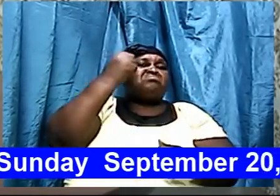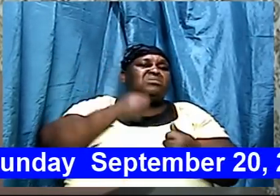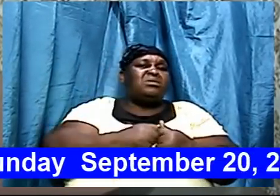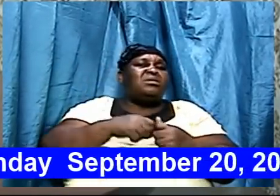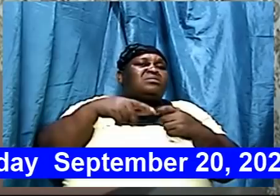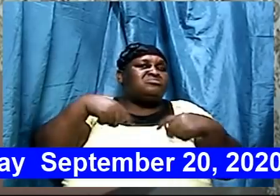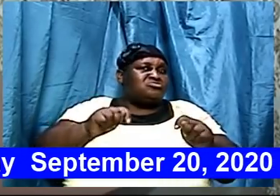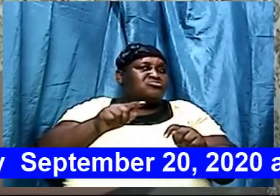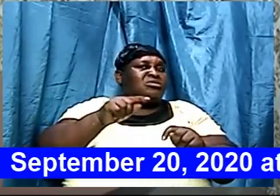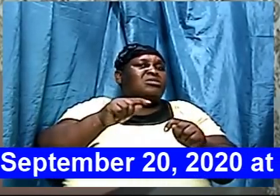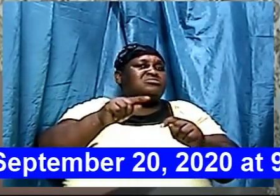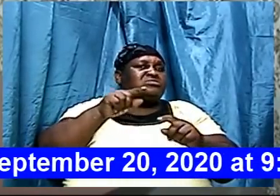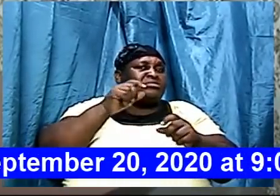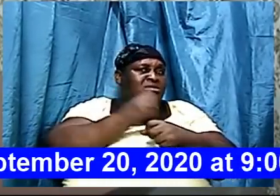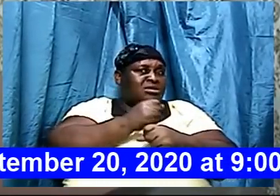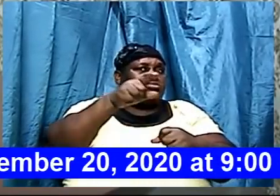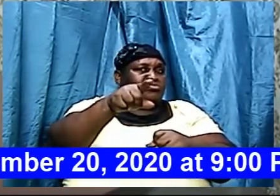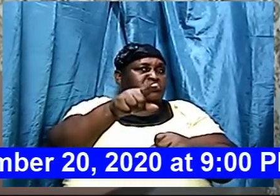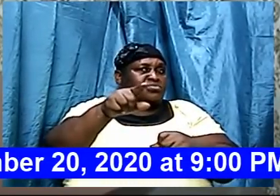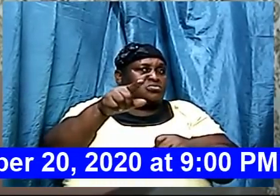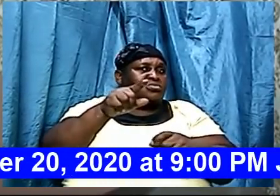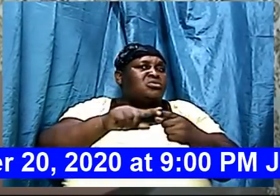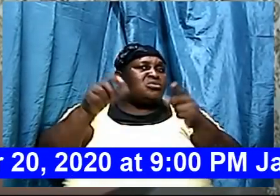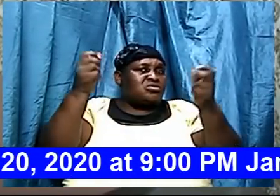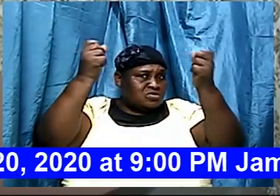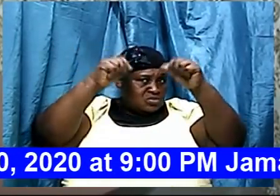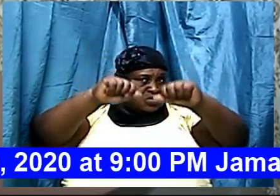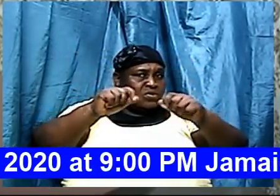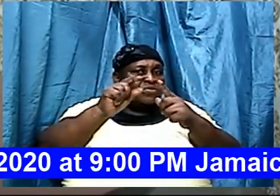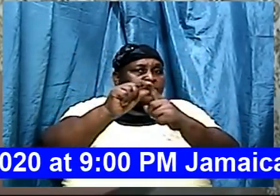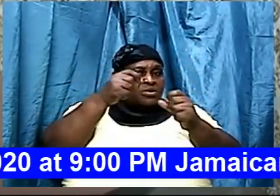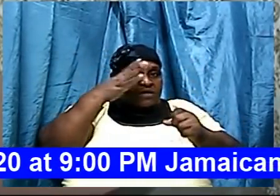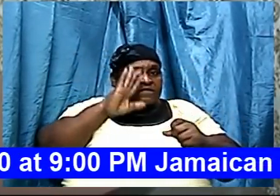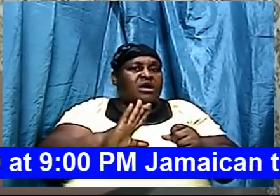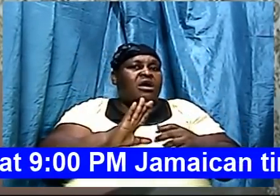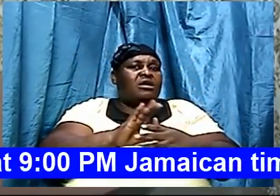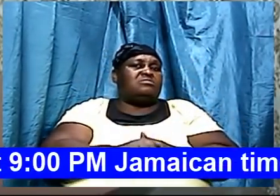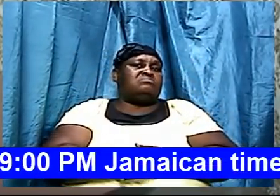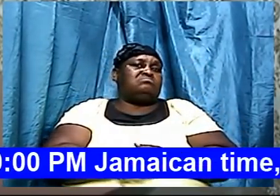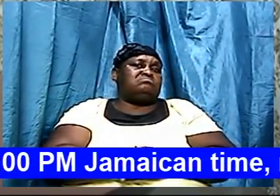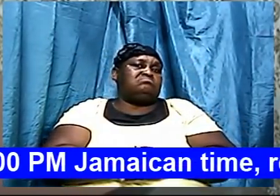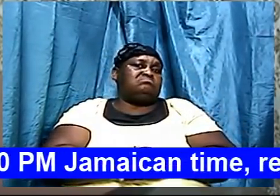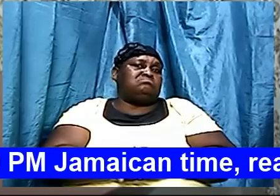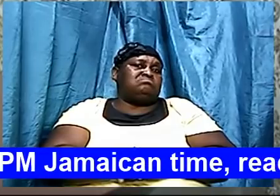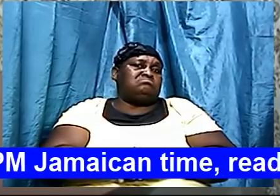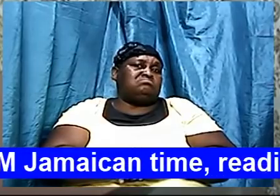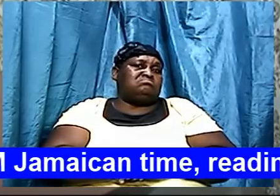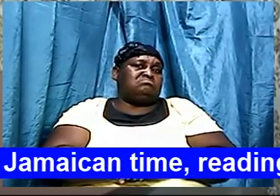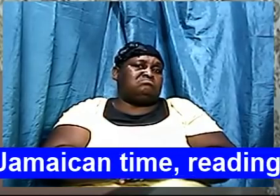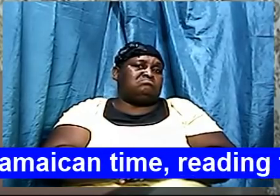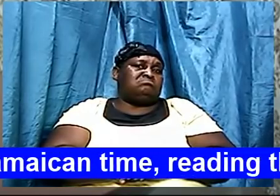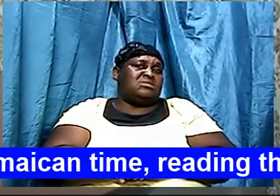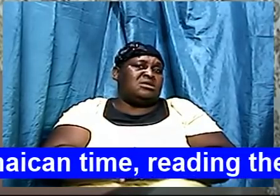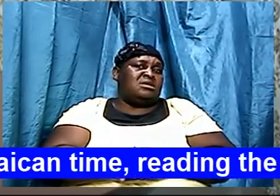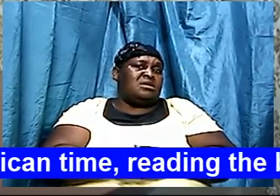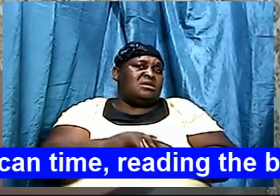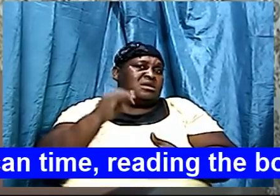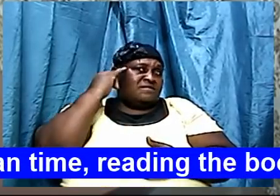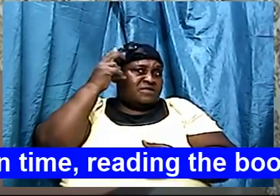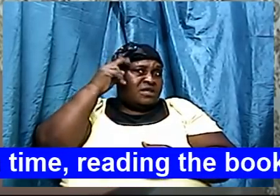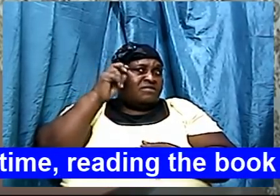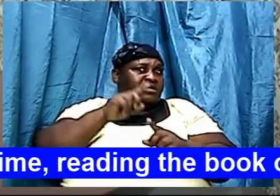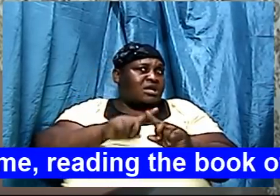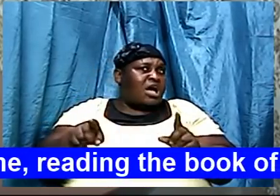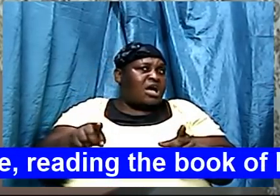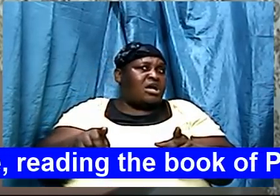you for doubt don't make the mistake of Eve he wants you to doubt the word of God and if he can't get you to doubt the word of God